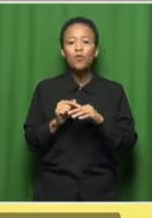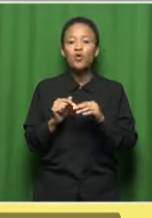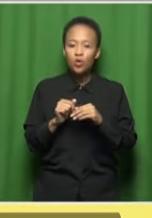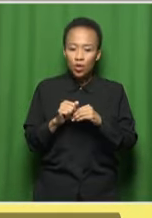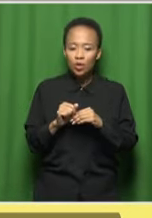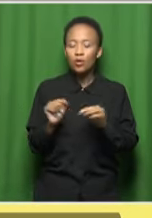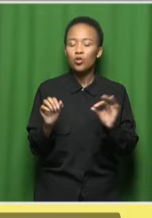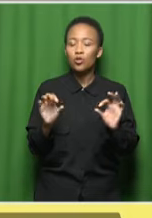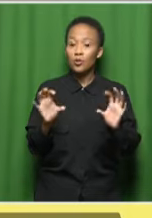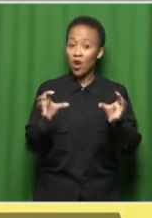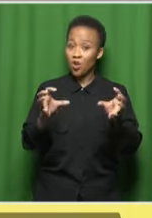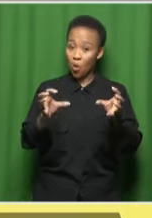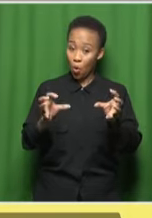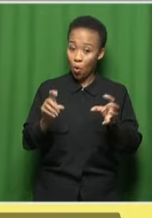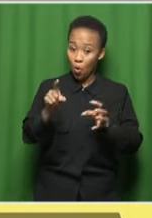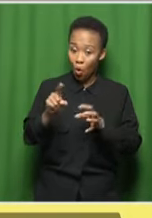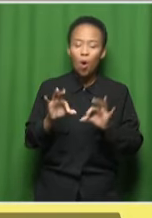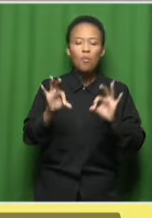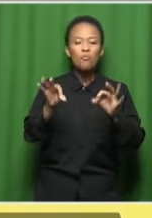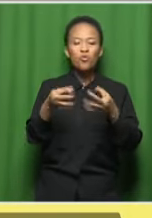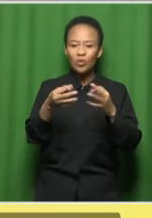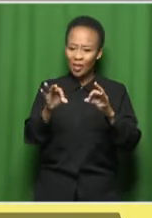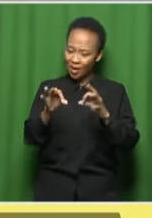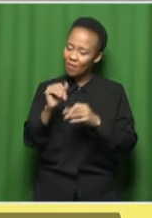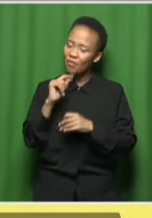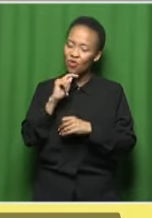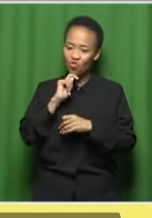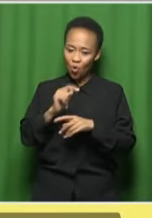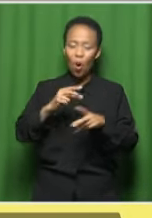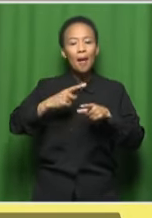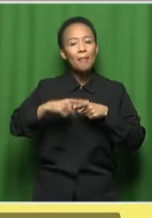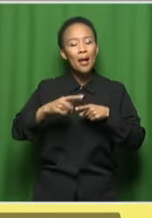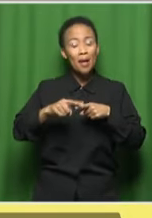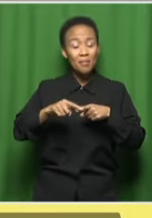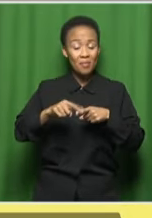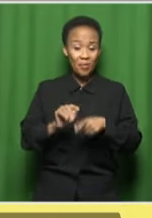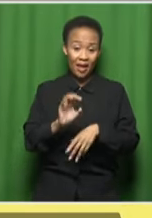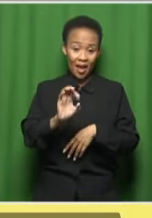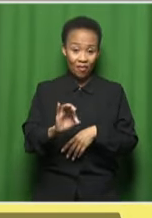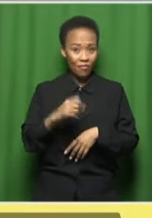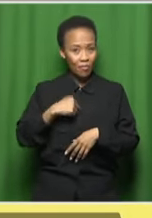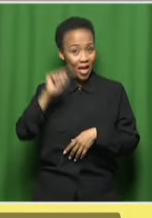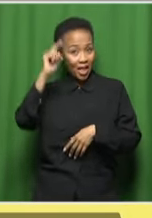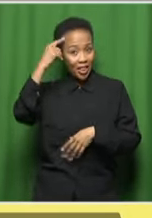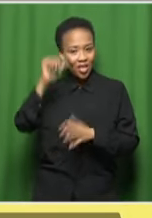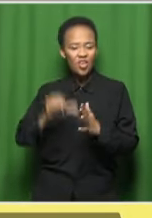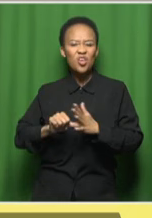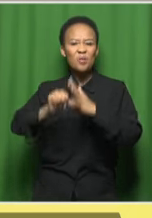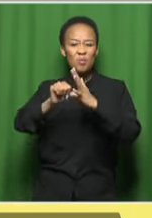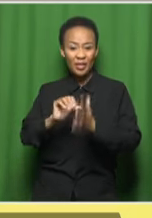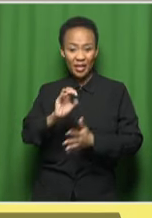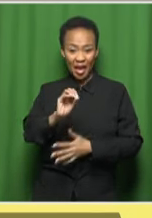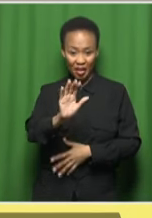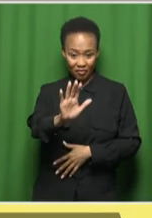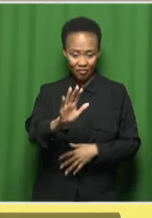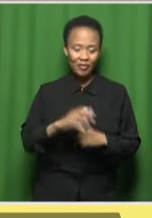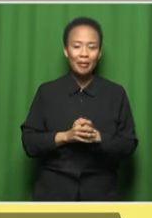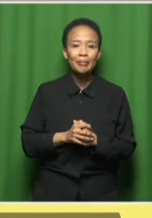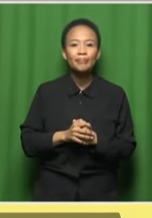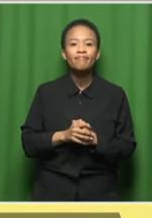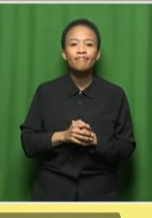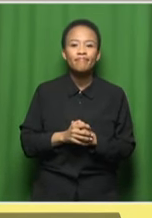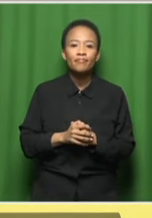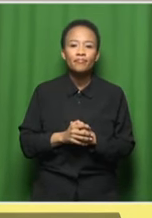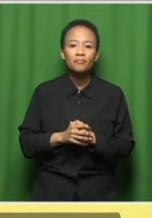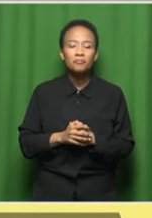and I carry this music wherever I go, just like a favorite piece of furniture. So I think that's very important. When it comes to